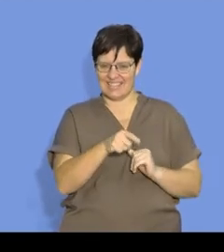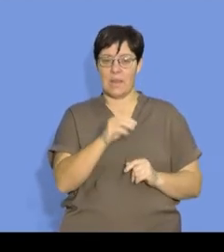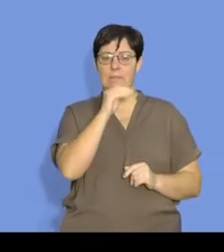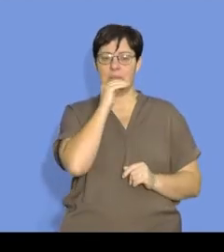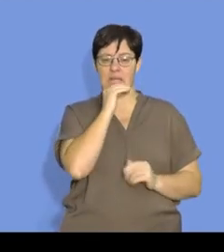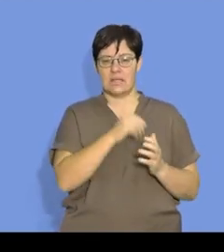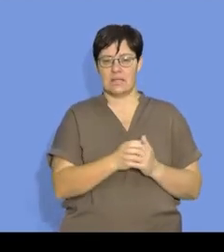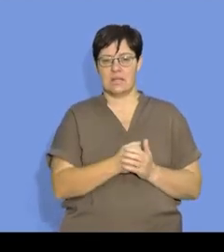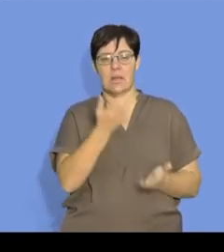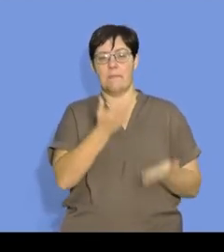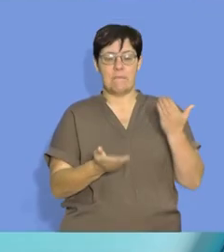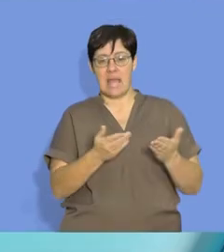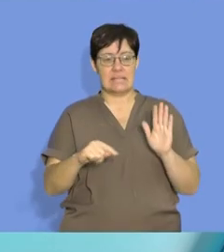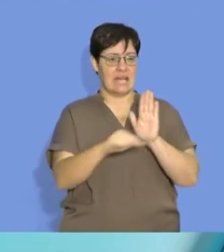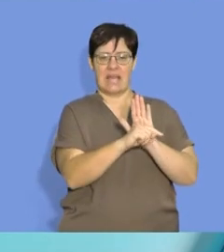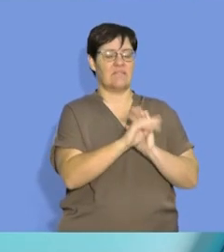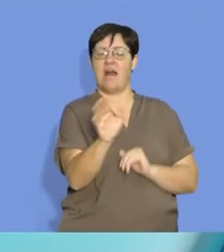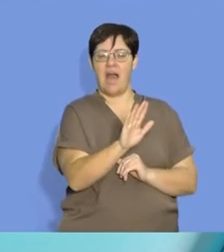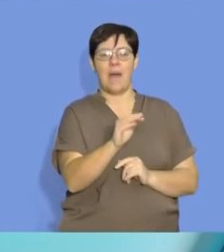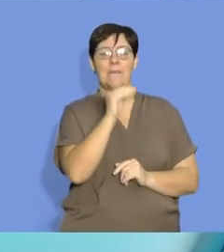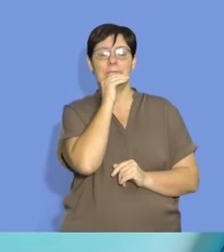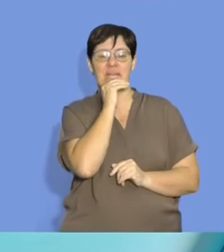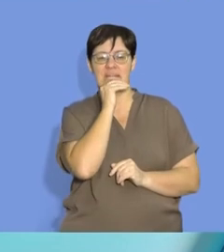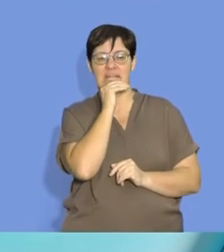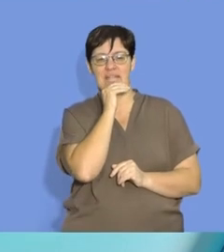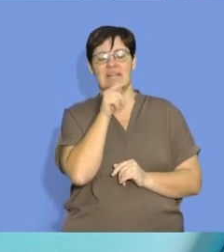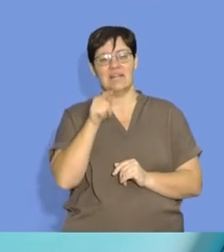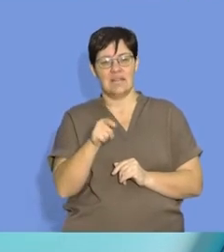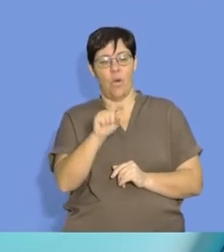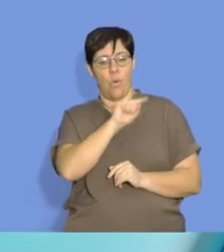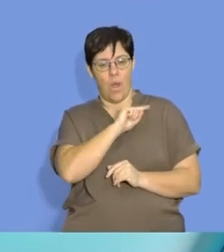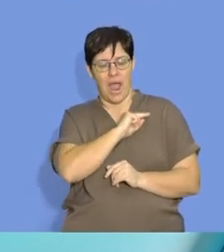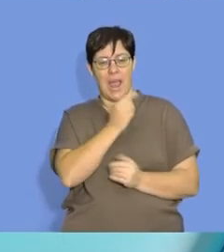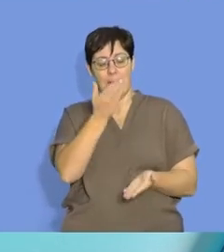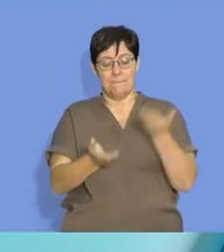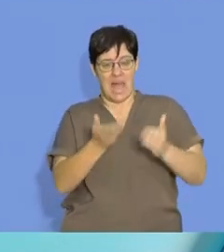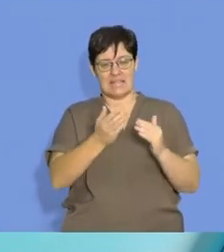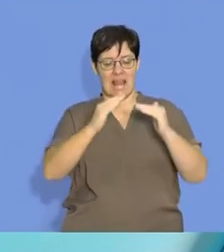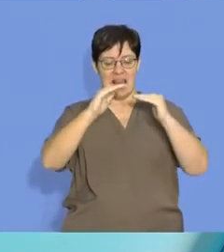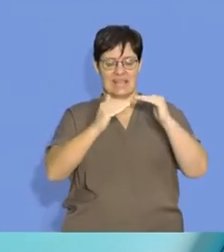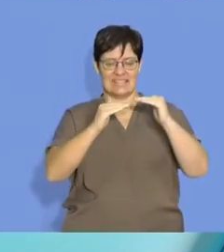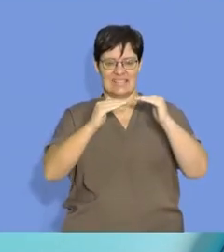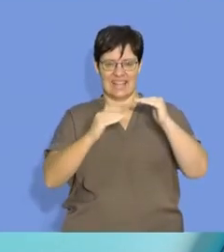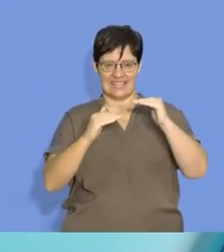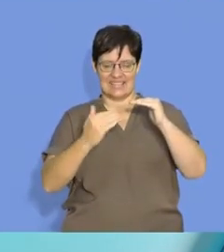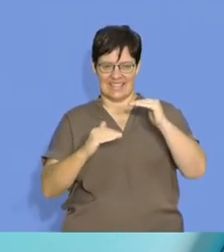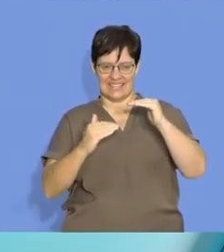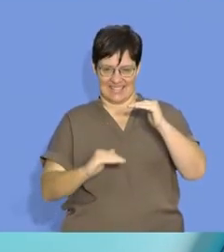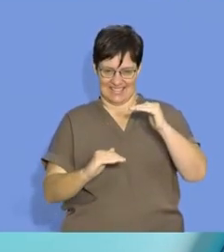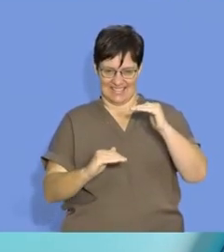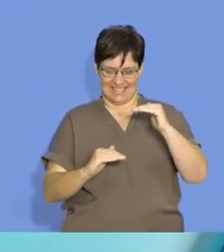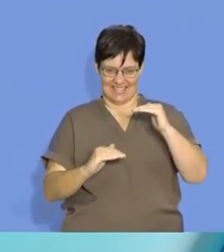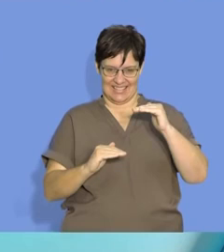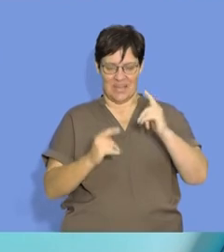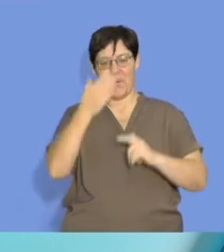that the mass is negative. It just means that because the mass is decreasing over time, we